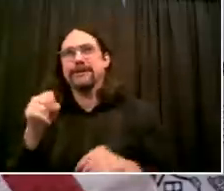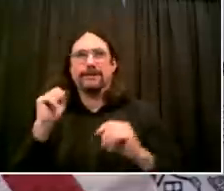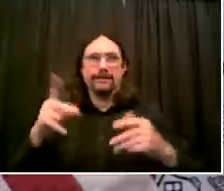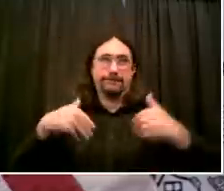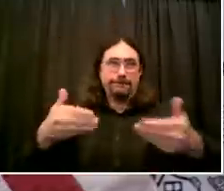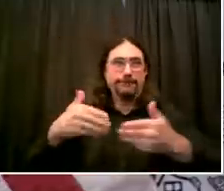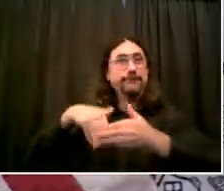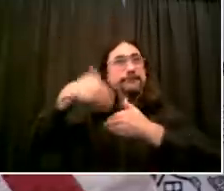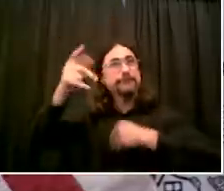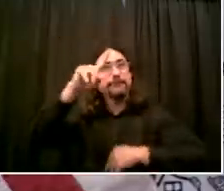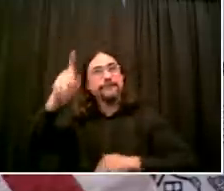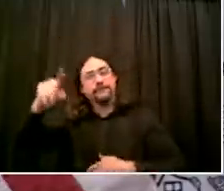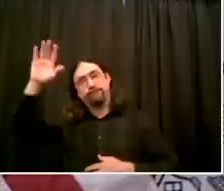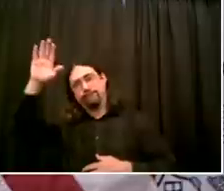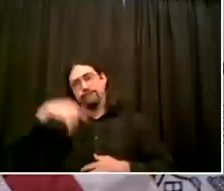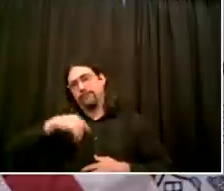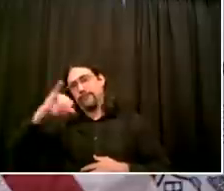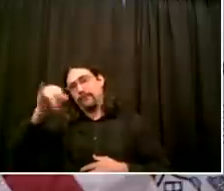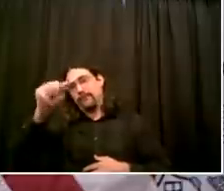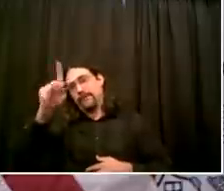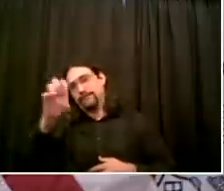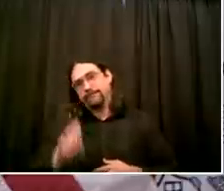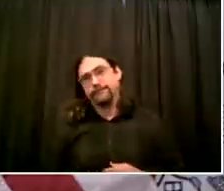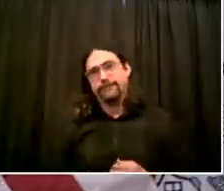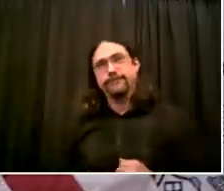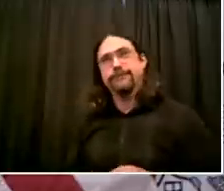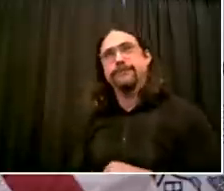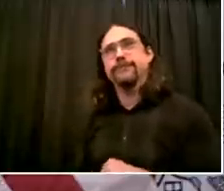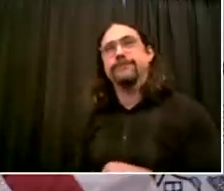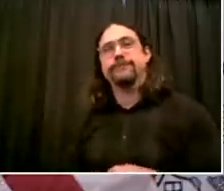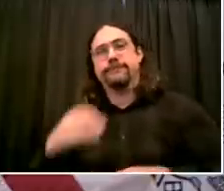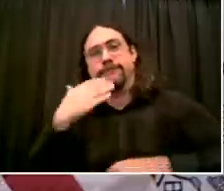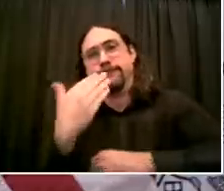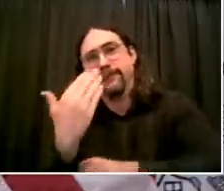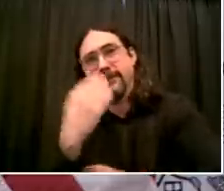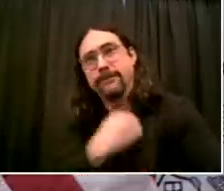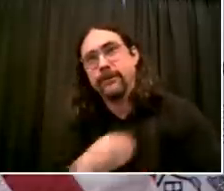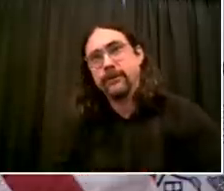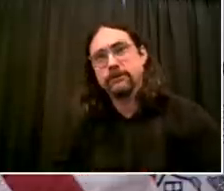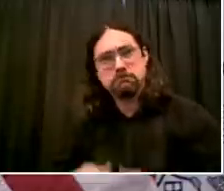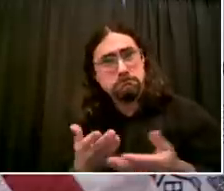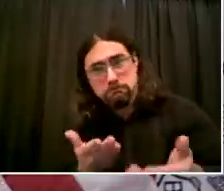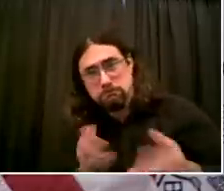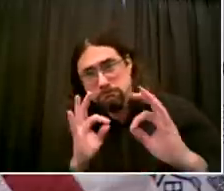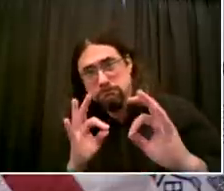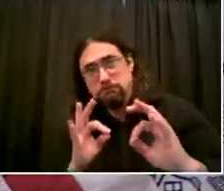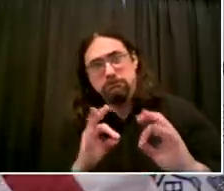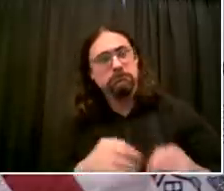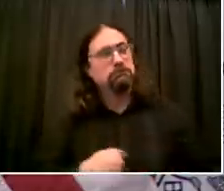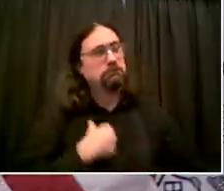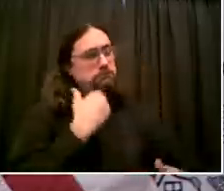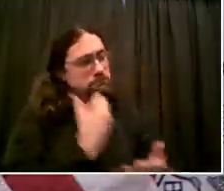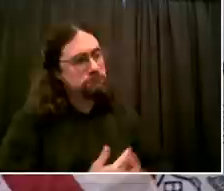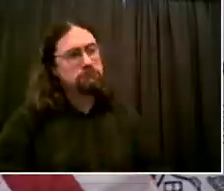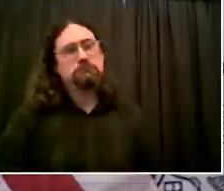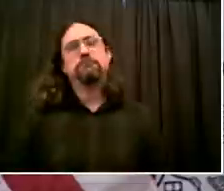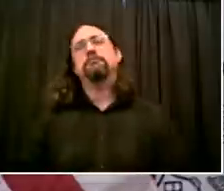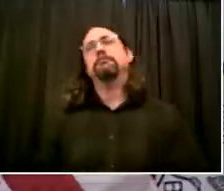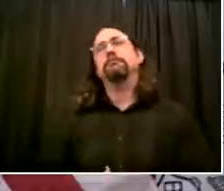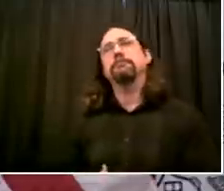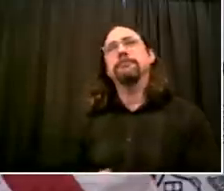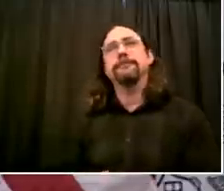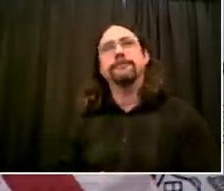Morning, Mr. Mayor. Hey, Jake. How you doing? I'm doing all right. So earlier this month, we'd asked you about the